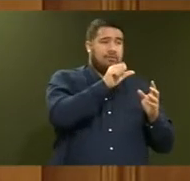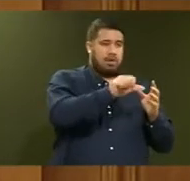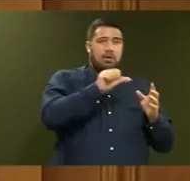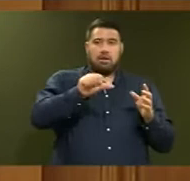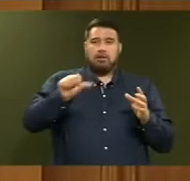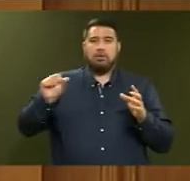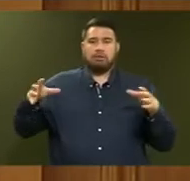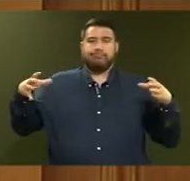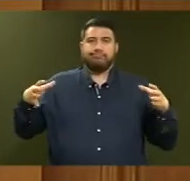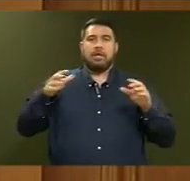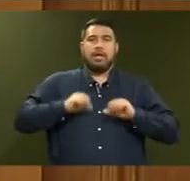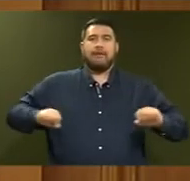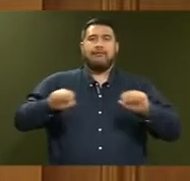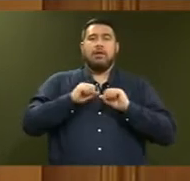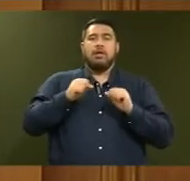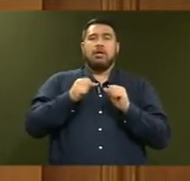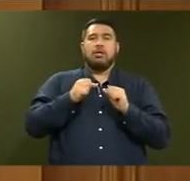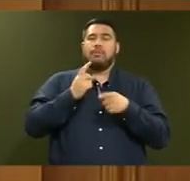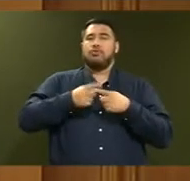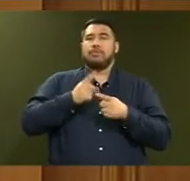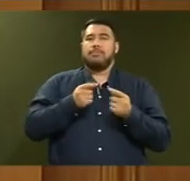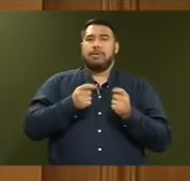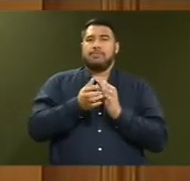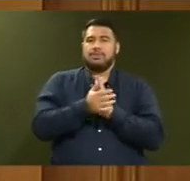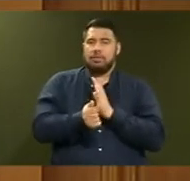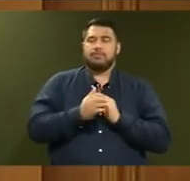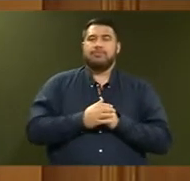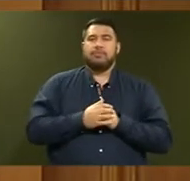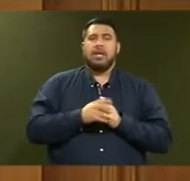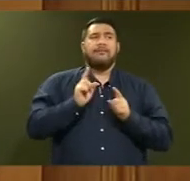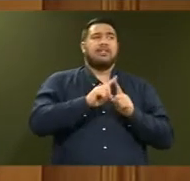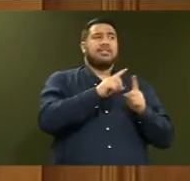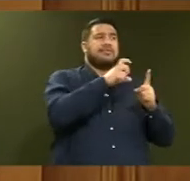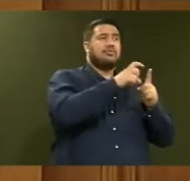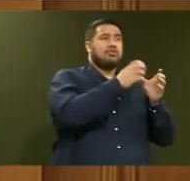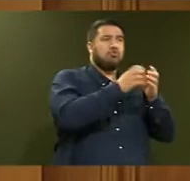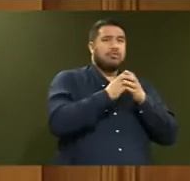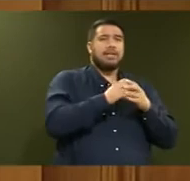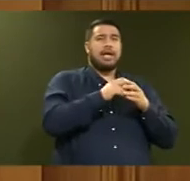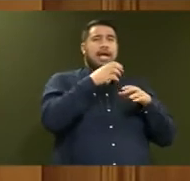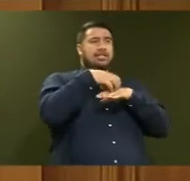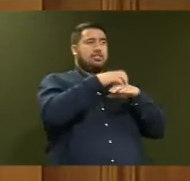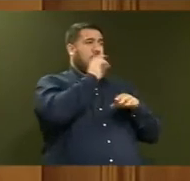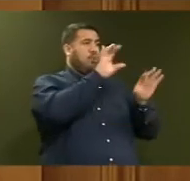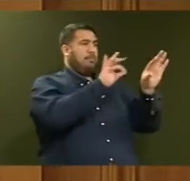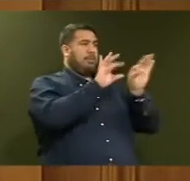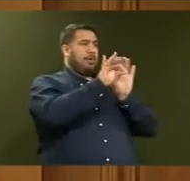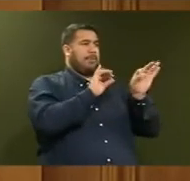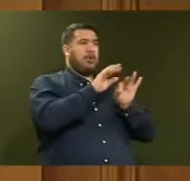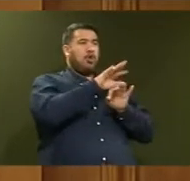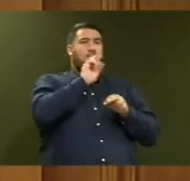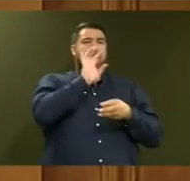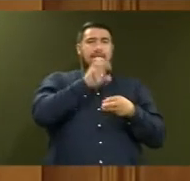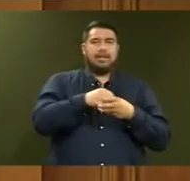skills. The staff will be drawn from across agencies and civil defence groups and be ready to respond when an